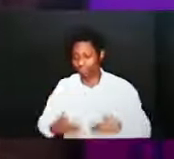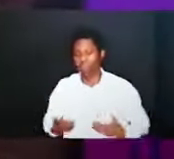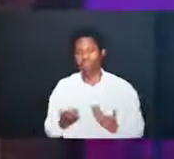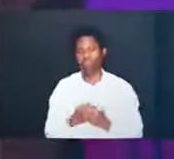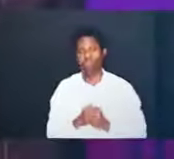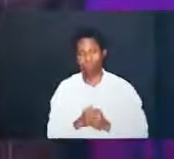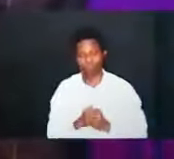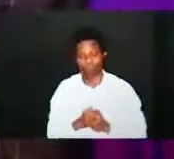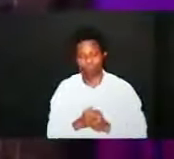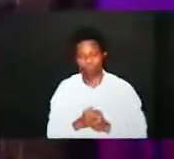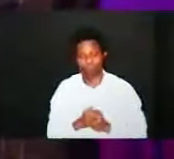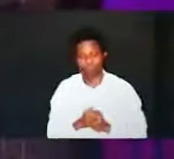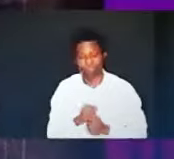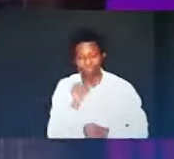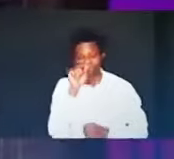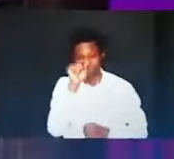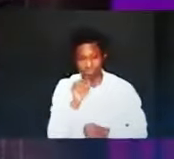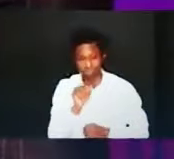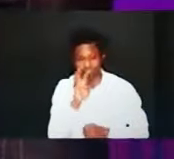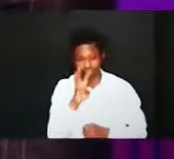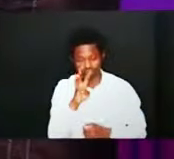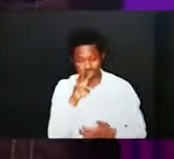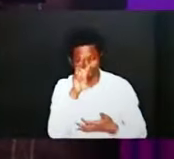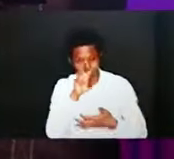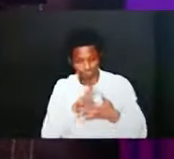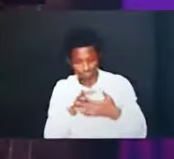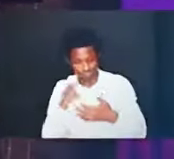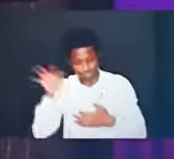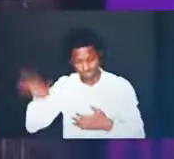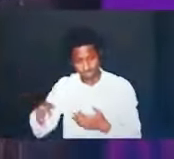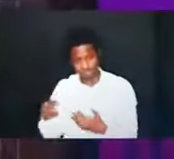verse 4 shall we read together if you can